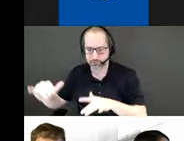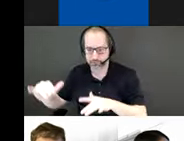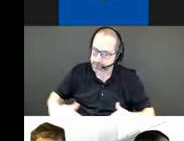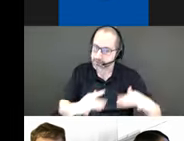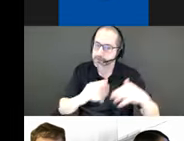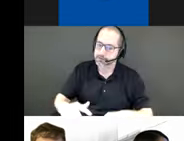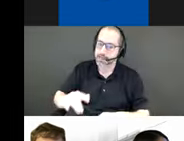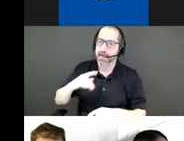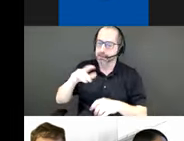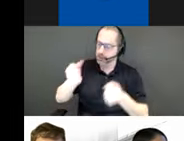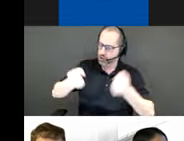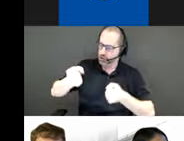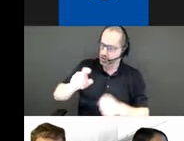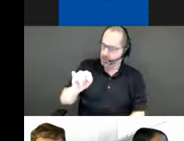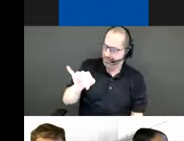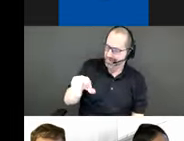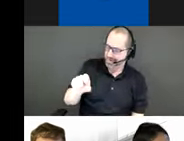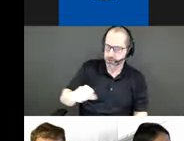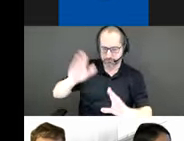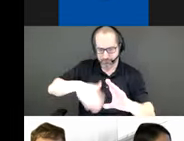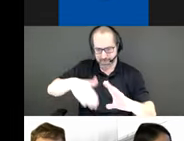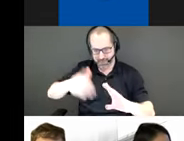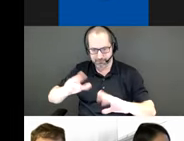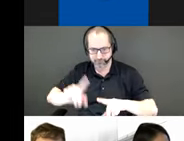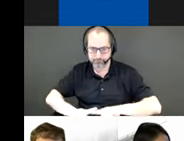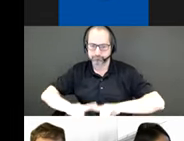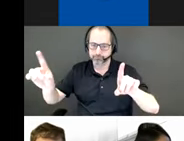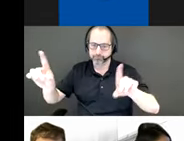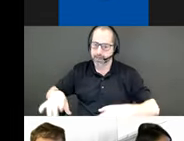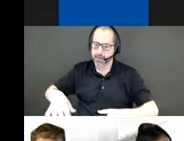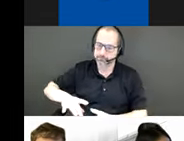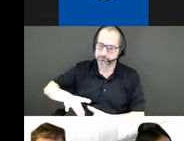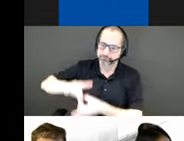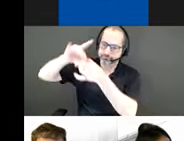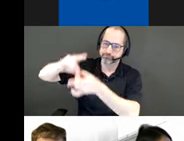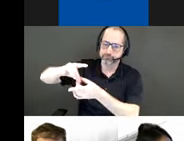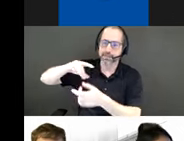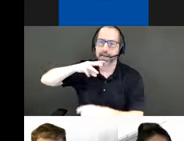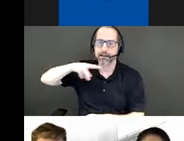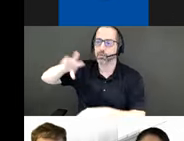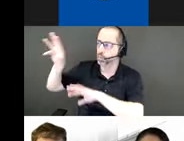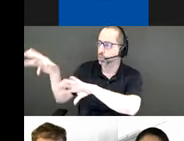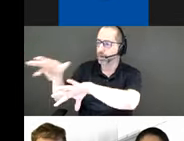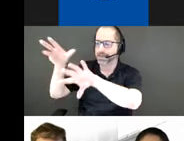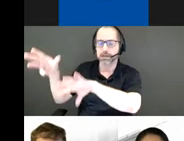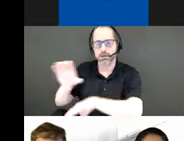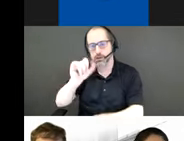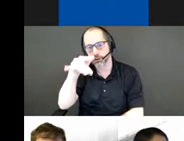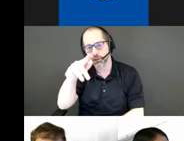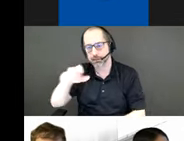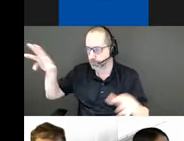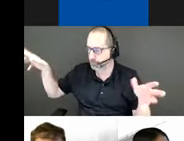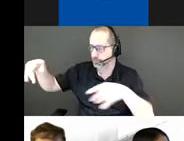Suspended between the gardener's concrete columns on the south side are wind-activated chimes and kinetic lighting